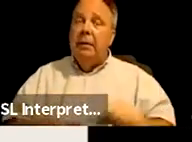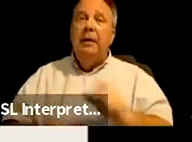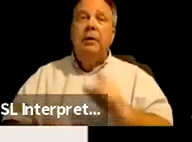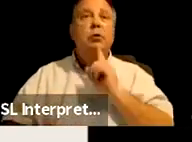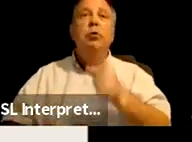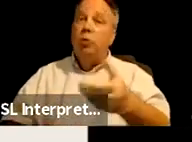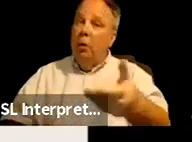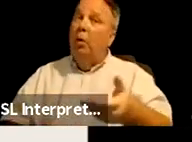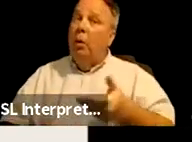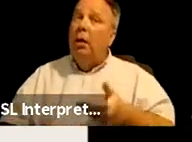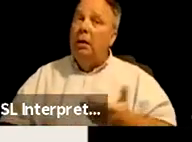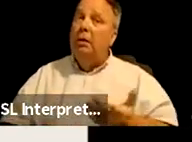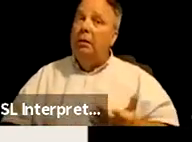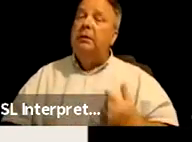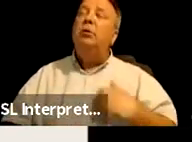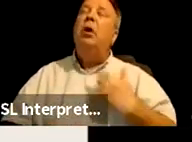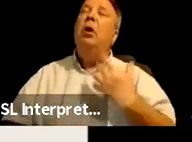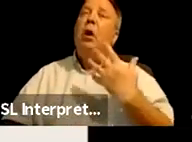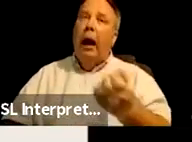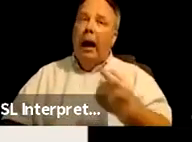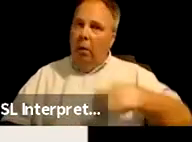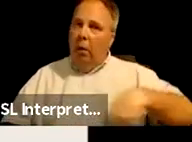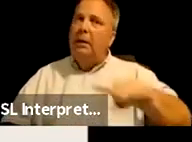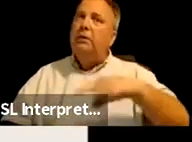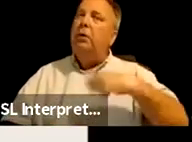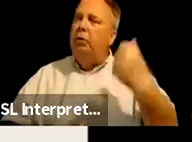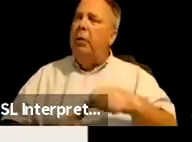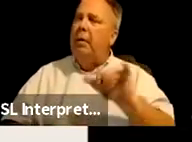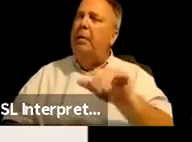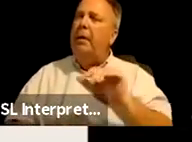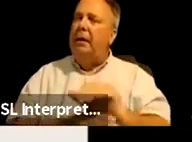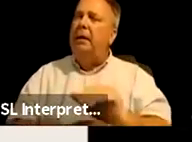welcome in. And so I want us all to remember that tonight.